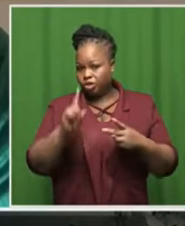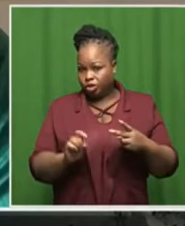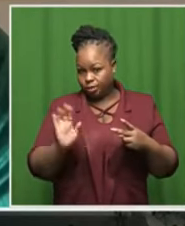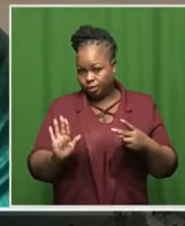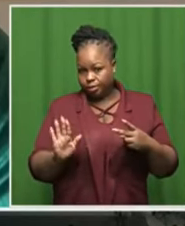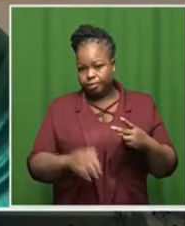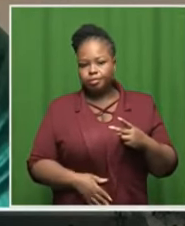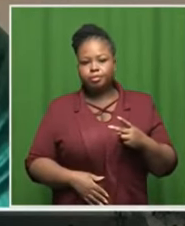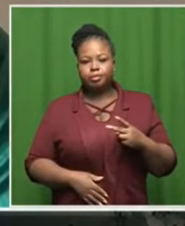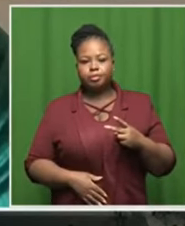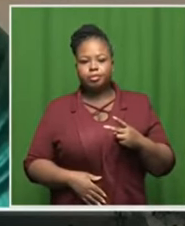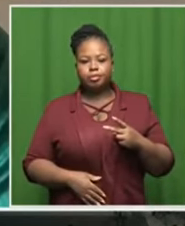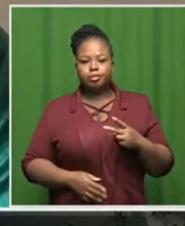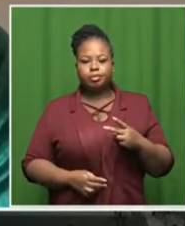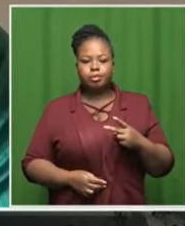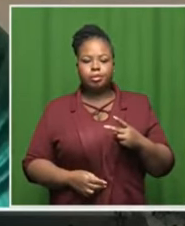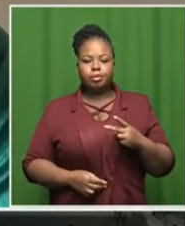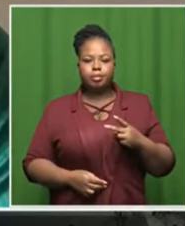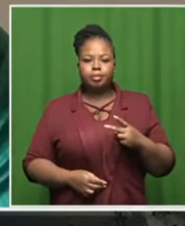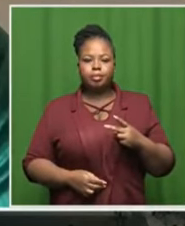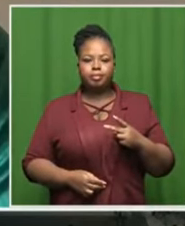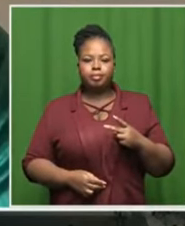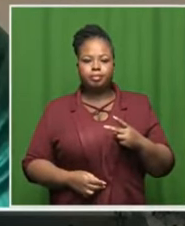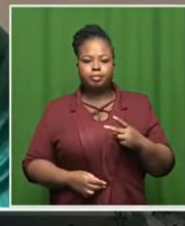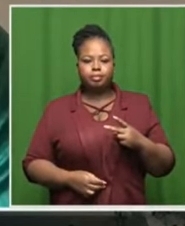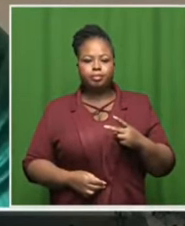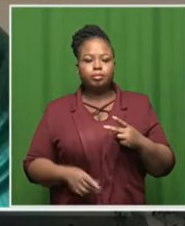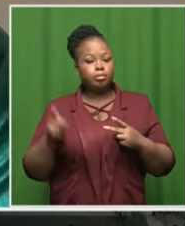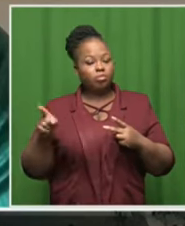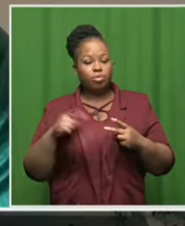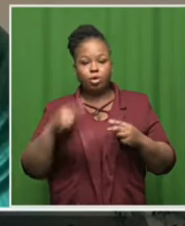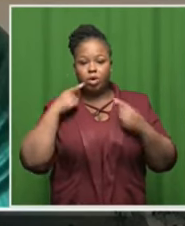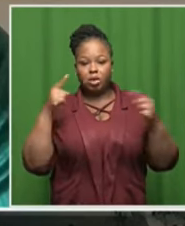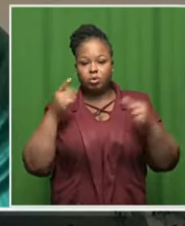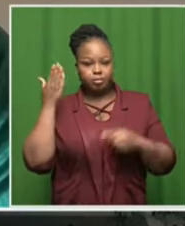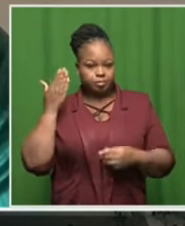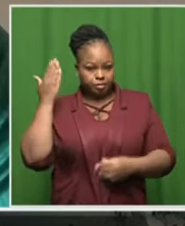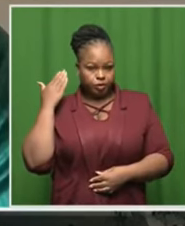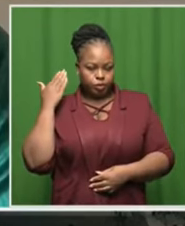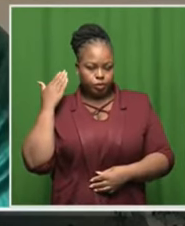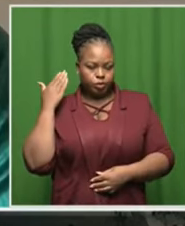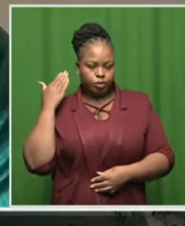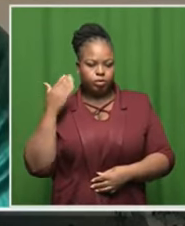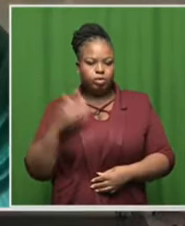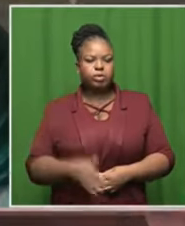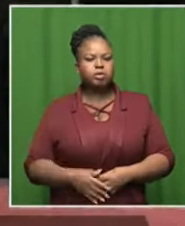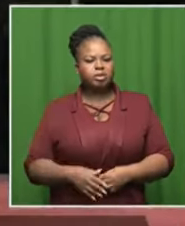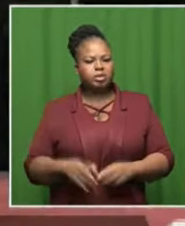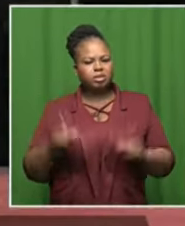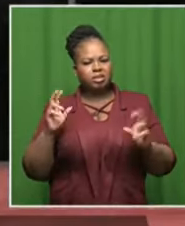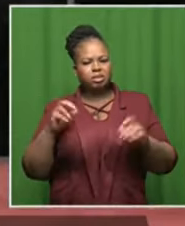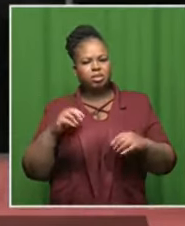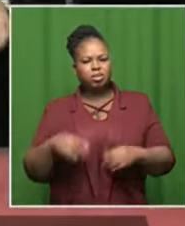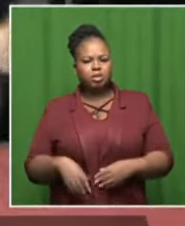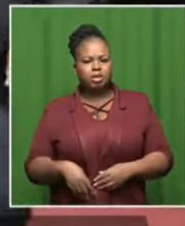um firstly um the spinning that you announced a few weeks ago so uh this particular issue